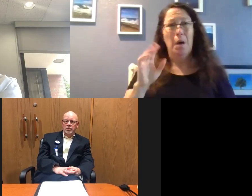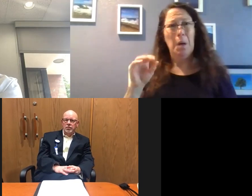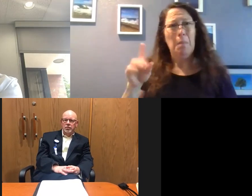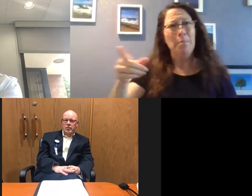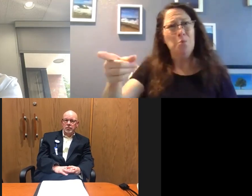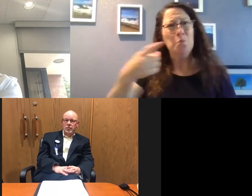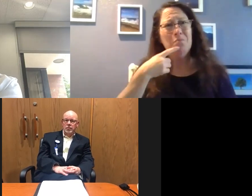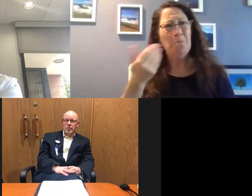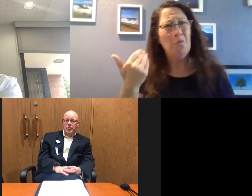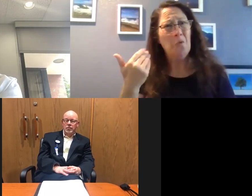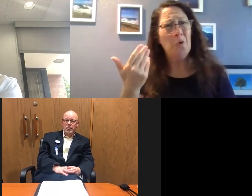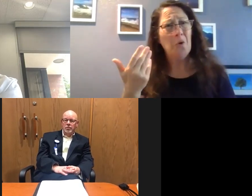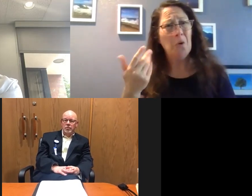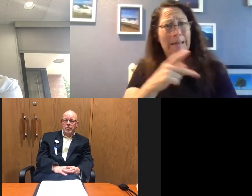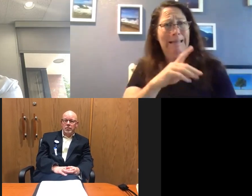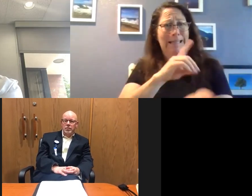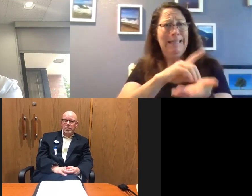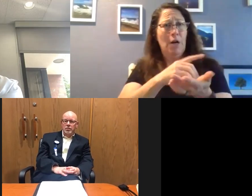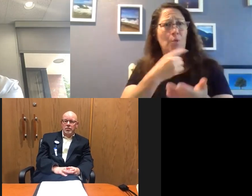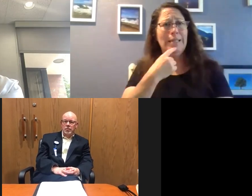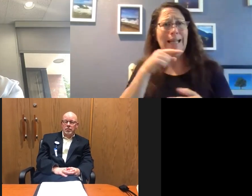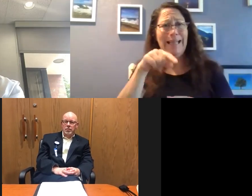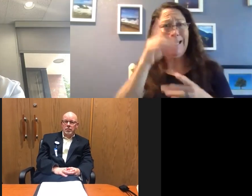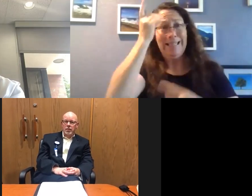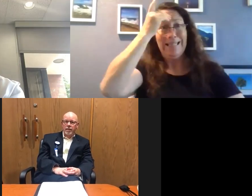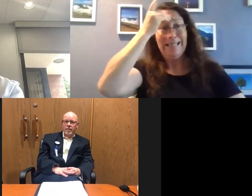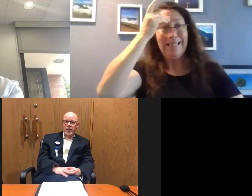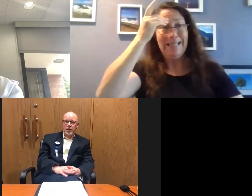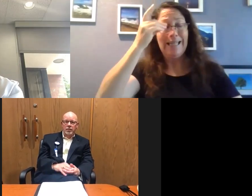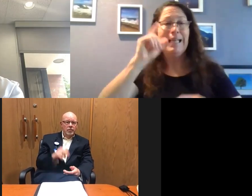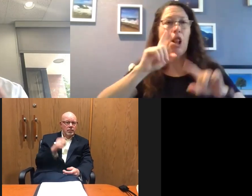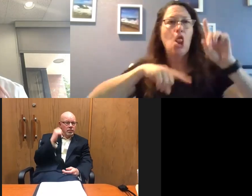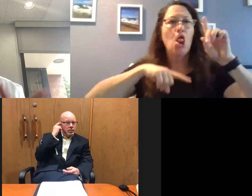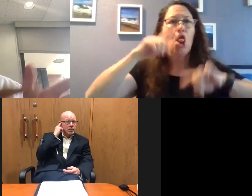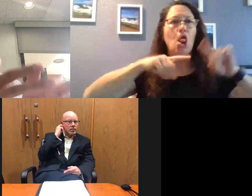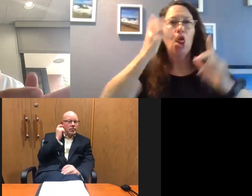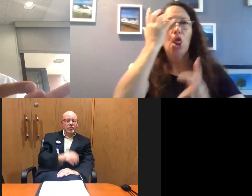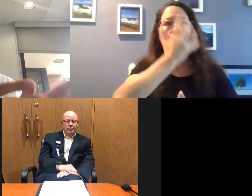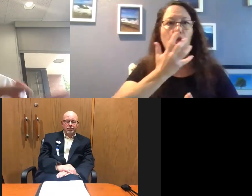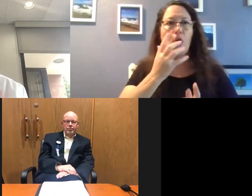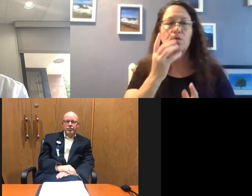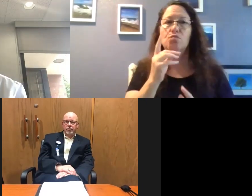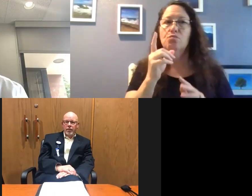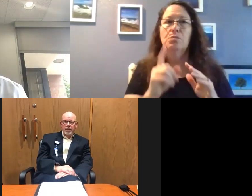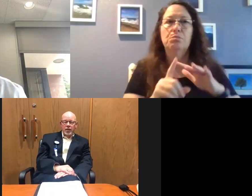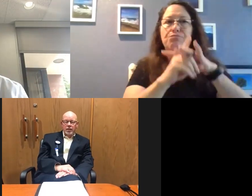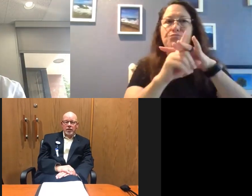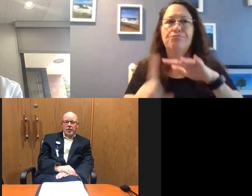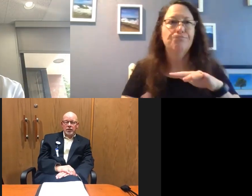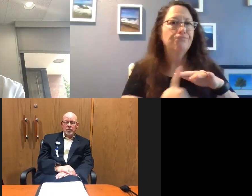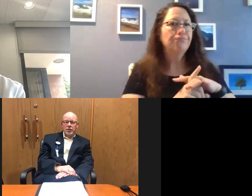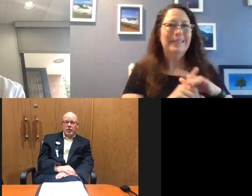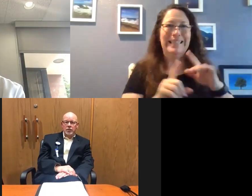earlier. Physicians will tell you this disease wears many different masks. It appears in many different ways.